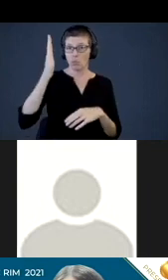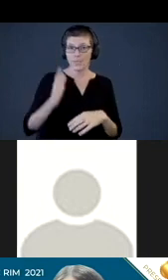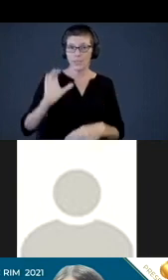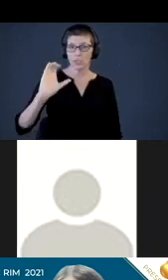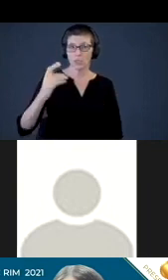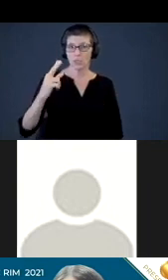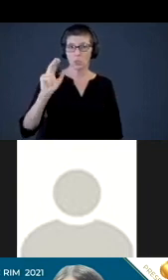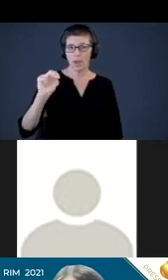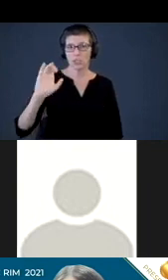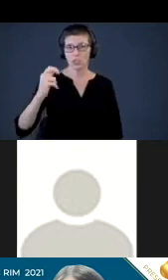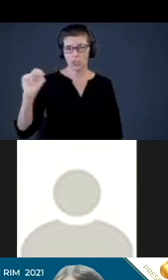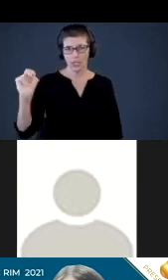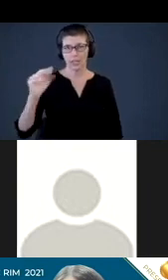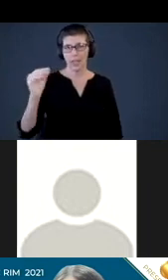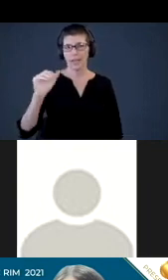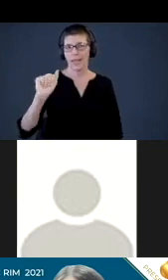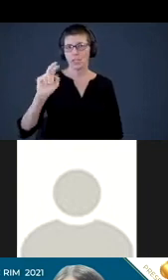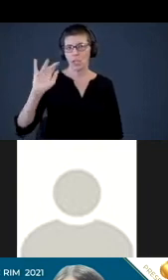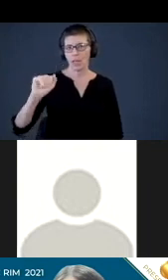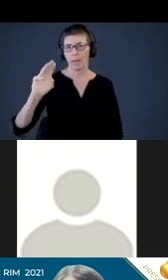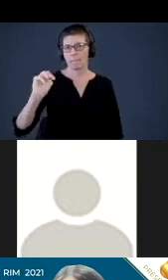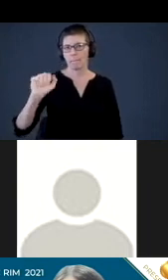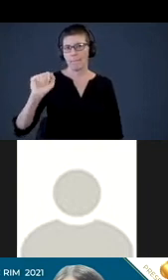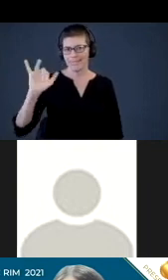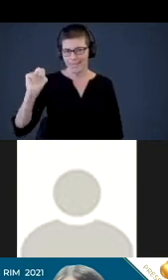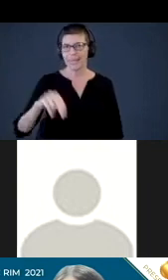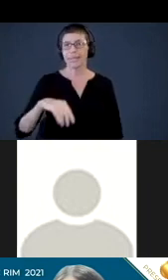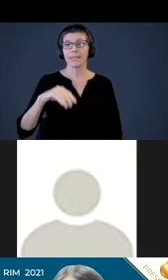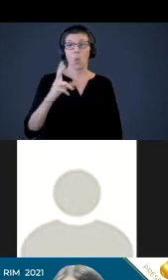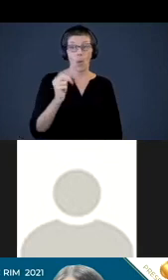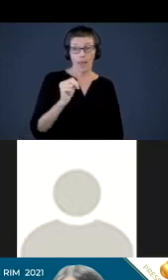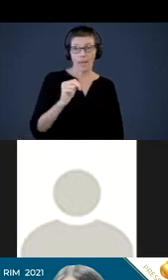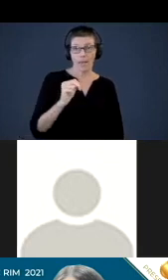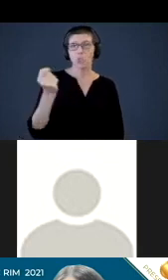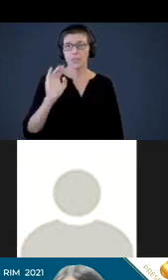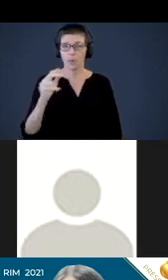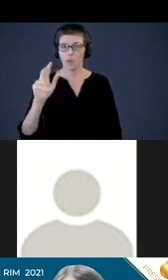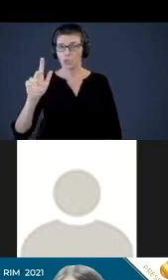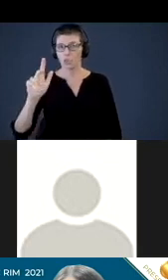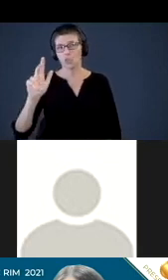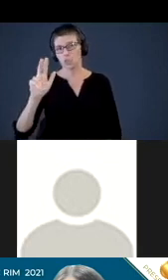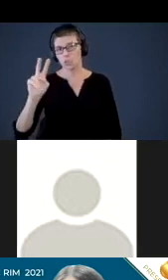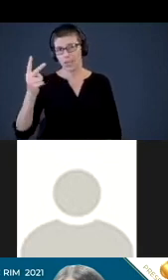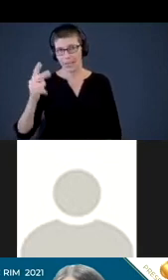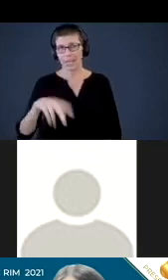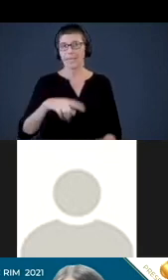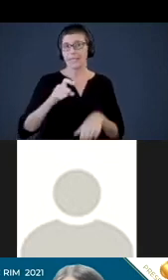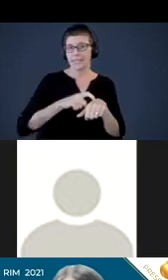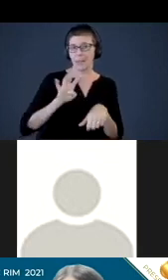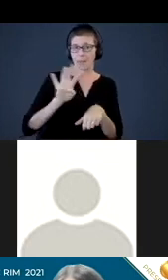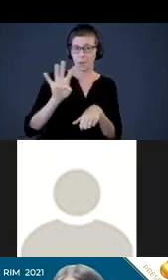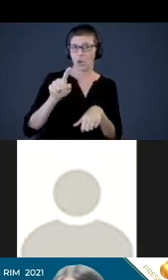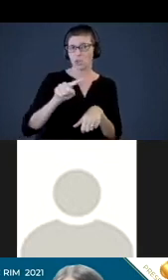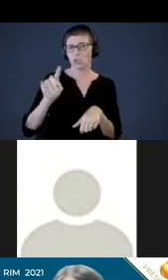and Angela Mattian when Tuesday, March 2, the time is 4 o'clock to 445. So it's another talk story